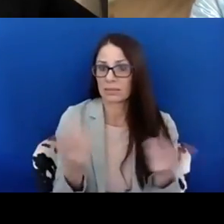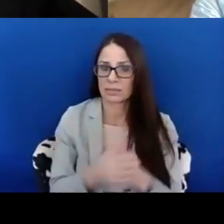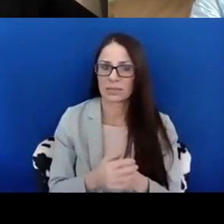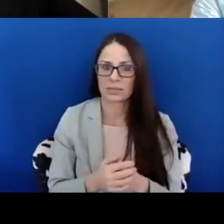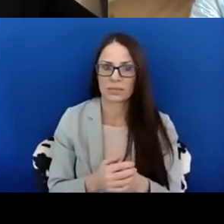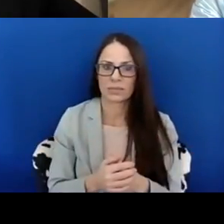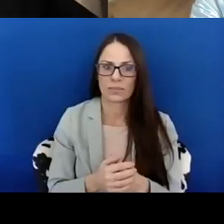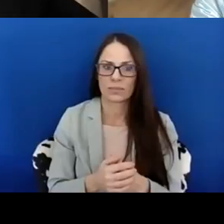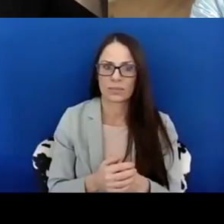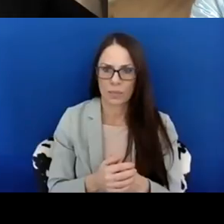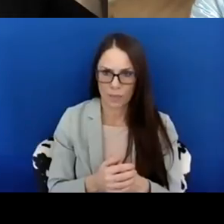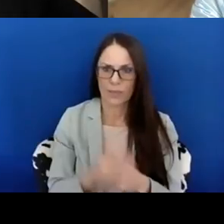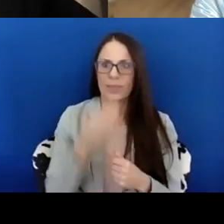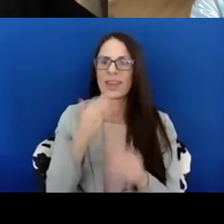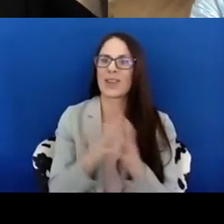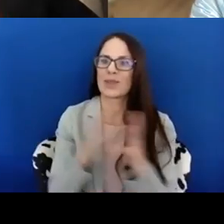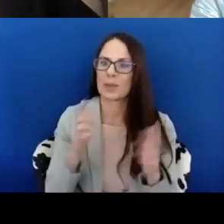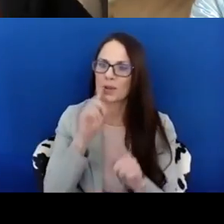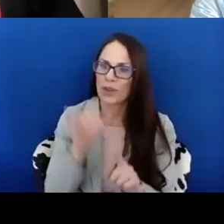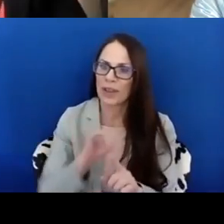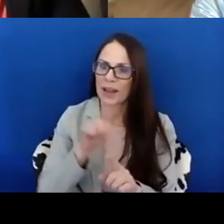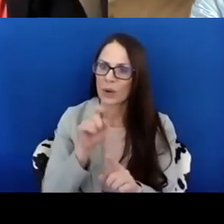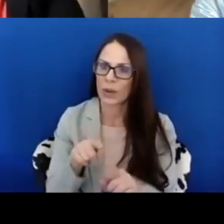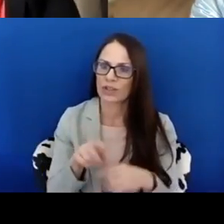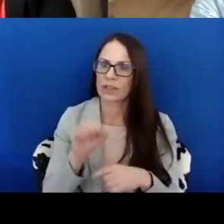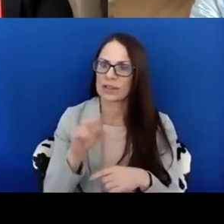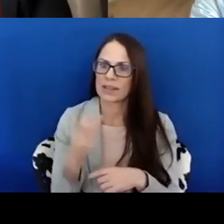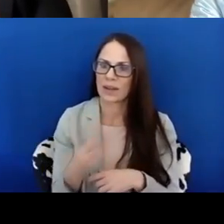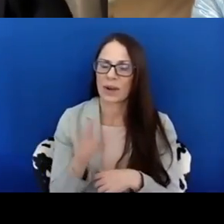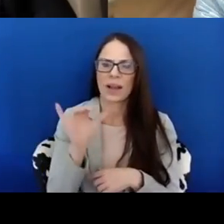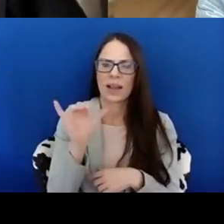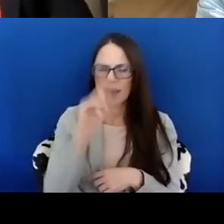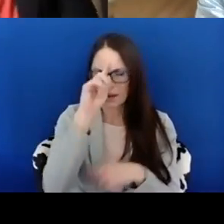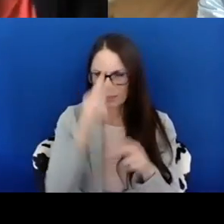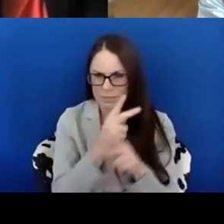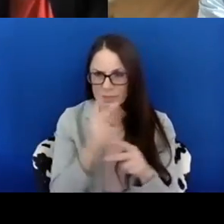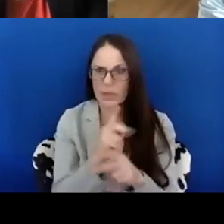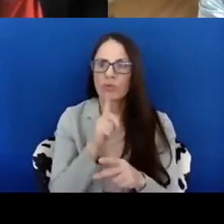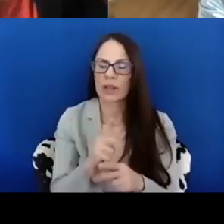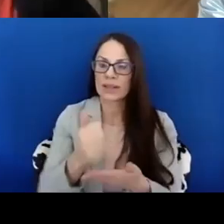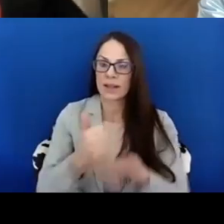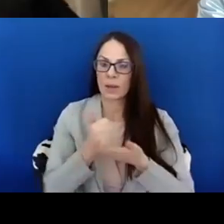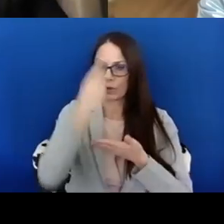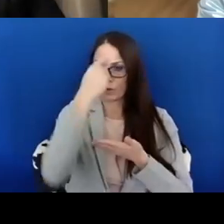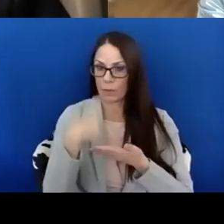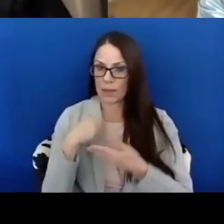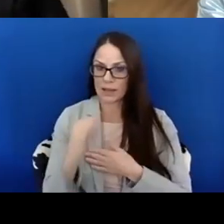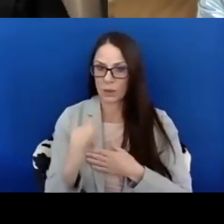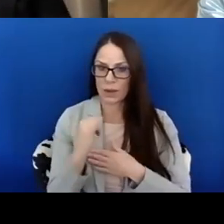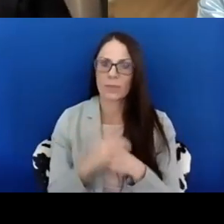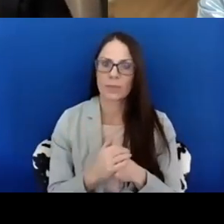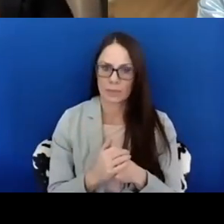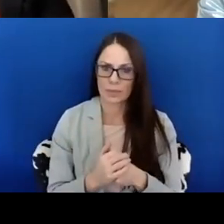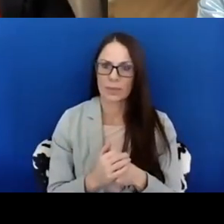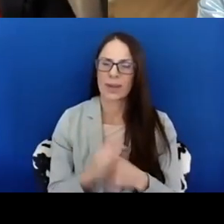Thanks so much for this question, Sarah. Yeah, that formulation of it is really helpful for me as well. I'm